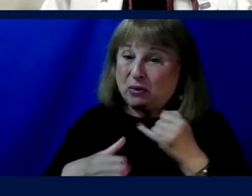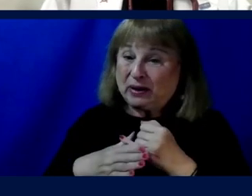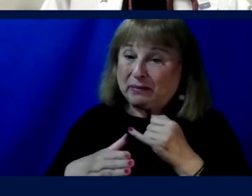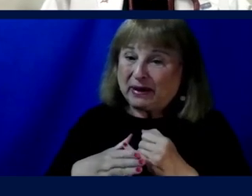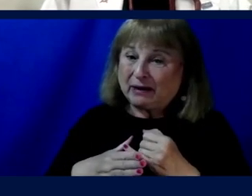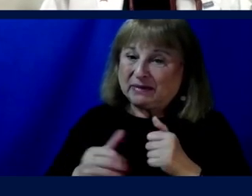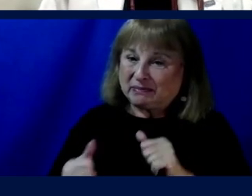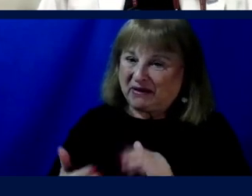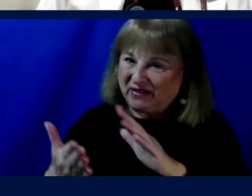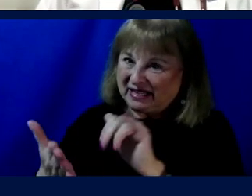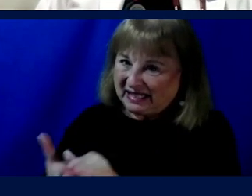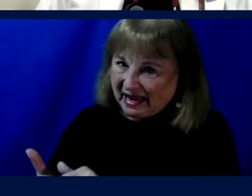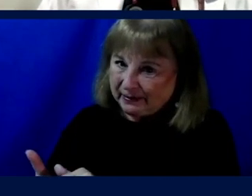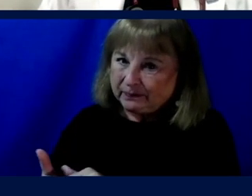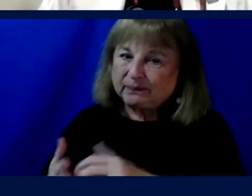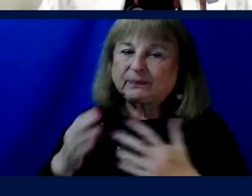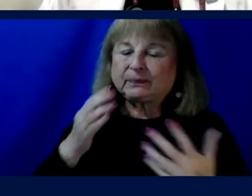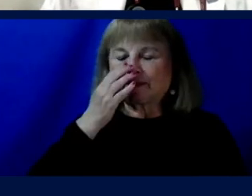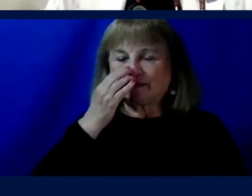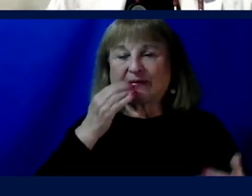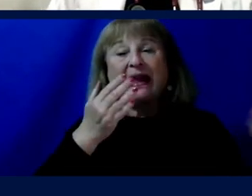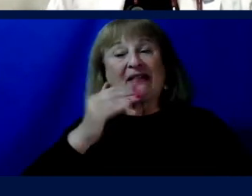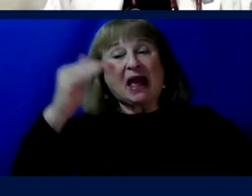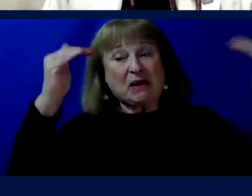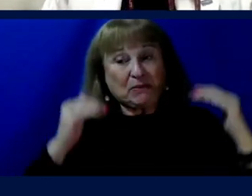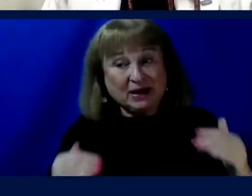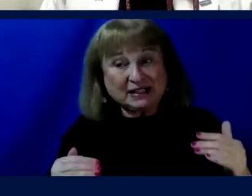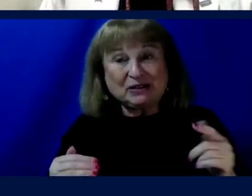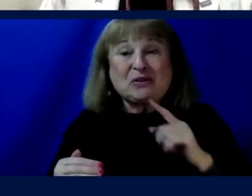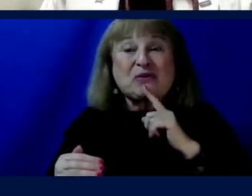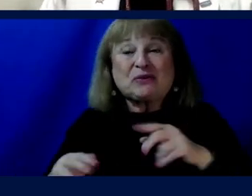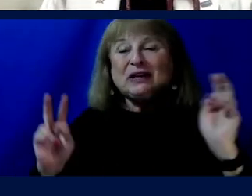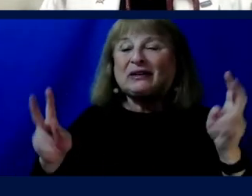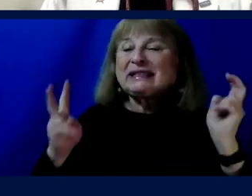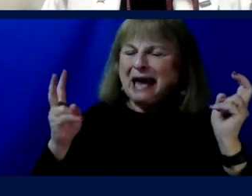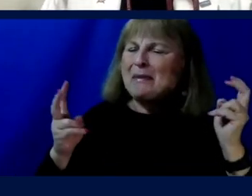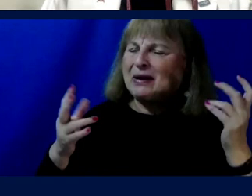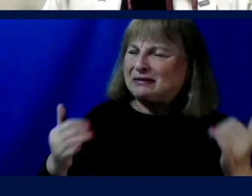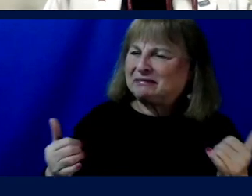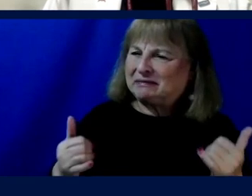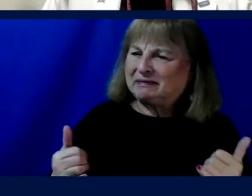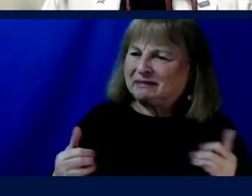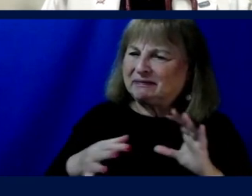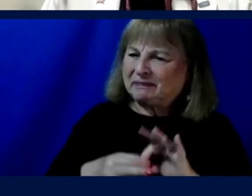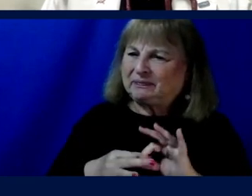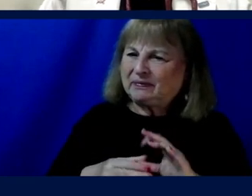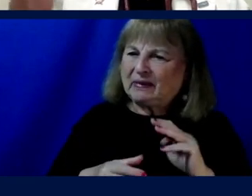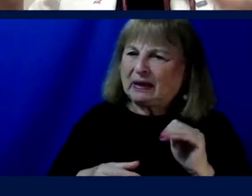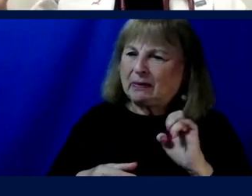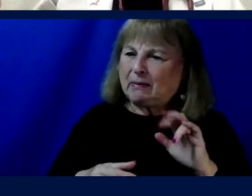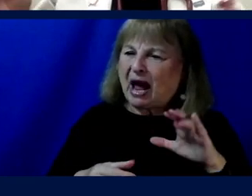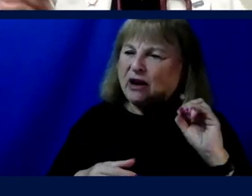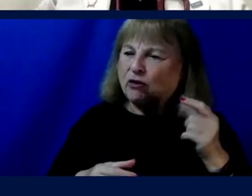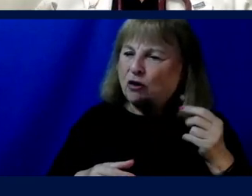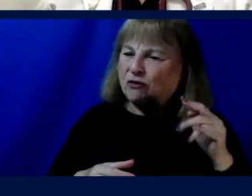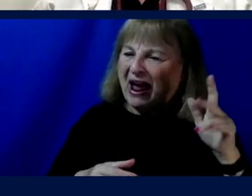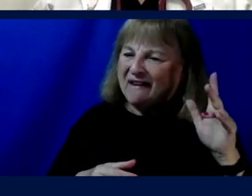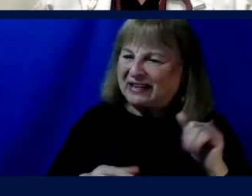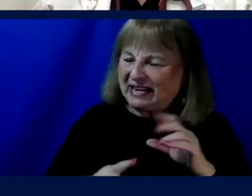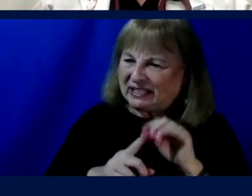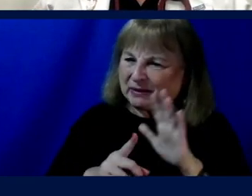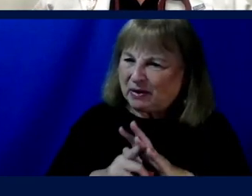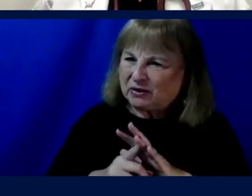at baseline. Which brings us to the real topic at hand when it comes to microgravity exposure. What are the